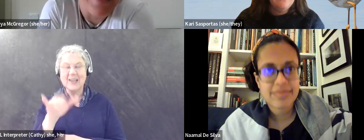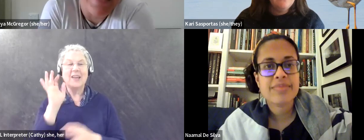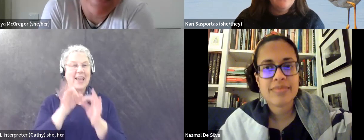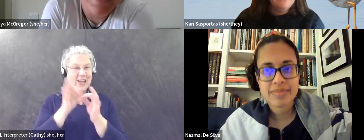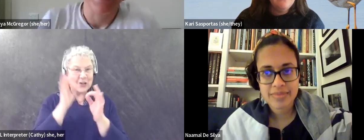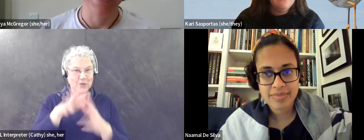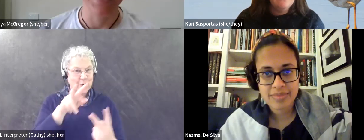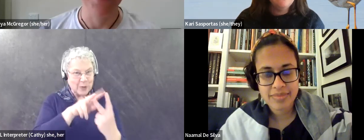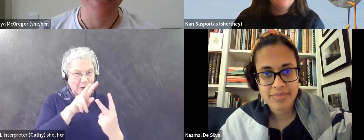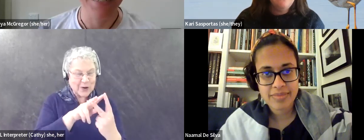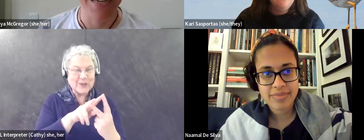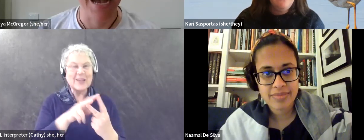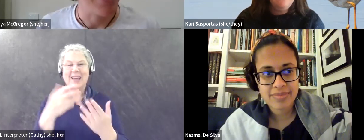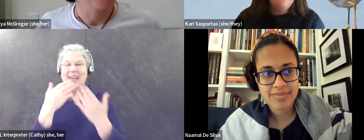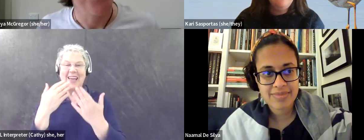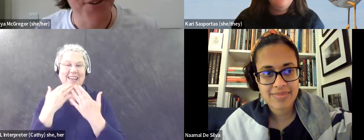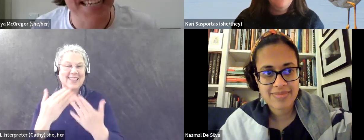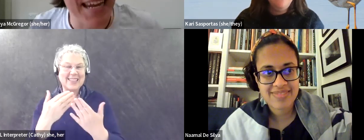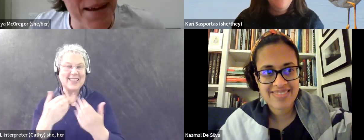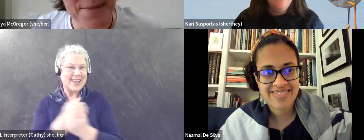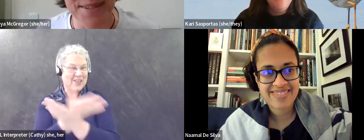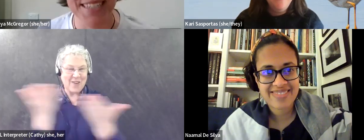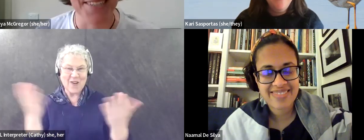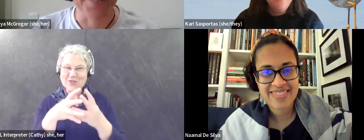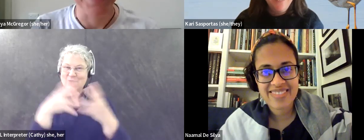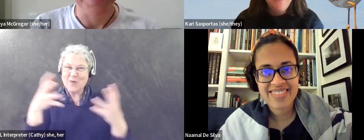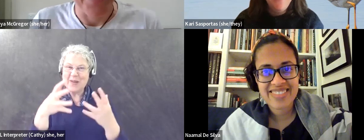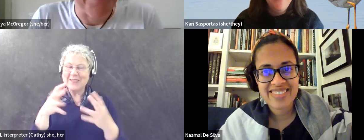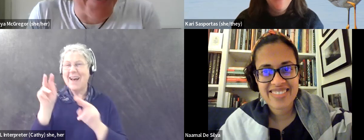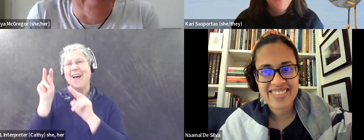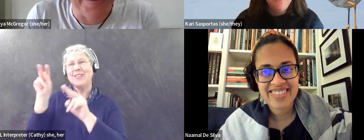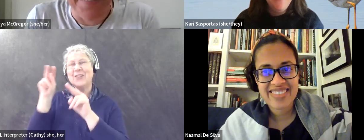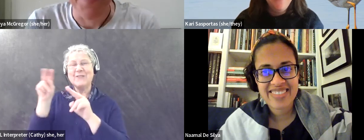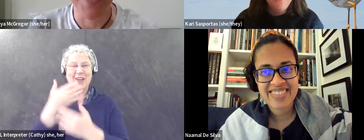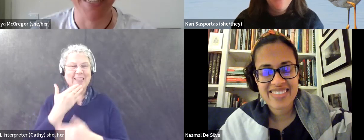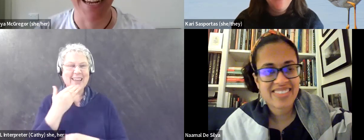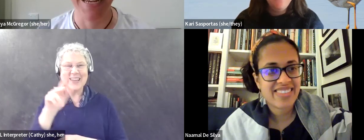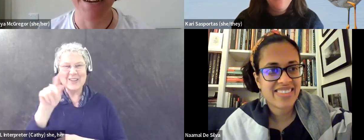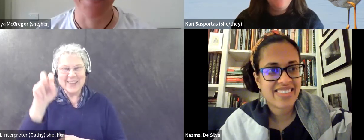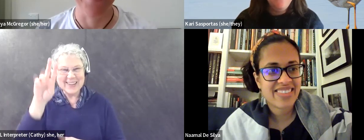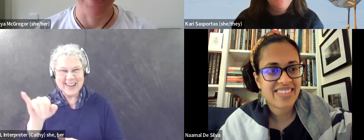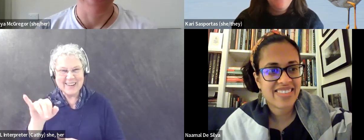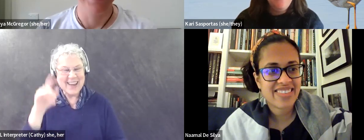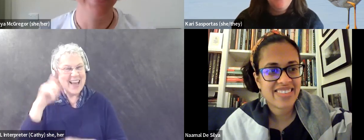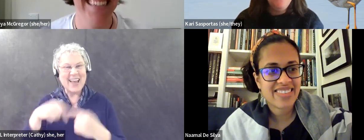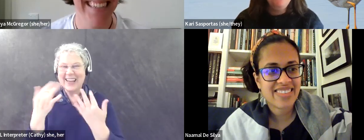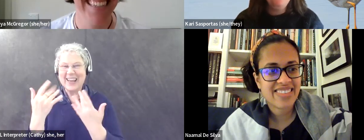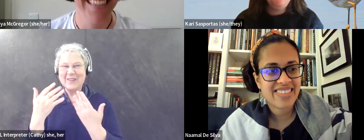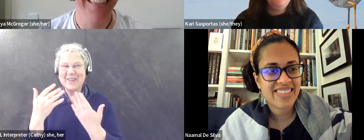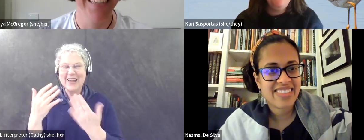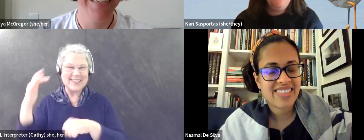Carrie, thanks. Thanks again so much. I look forward to getting back to Boston soon and going birding with you in person. I can't wait for that.